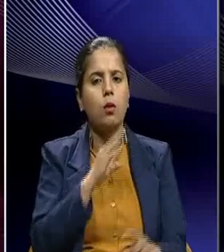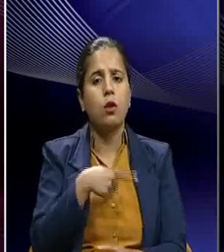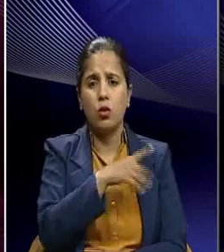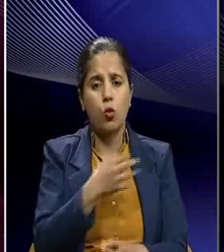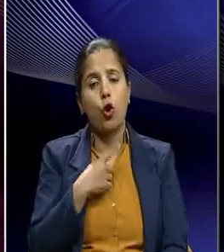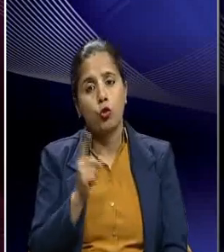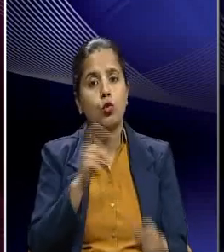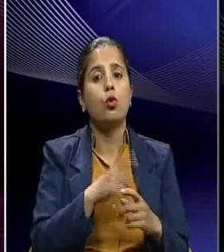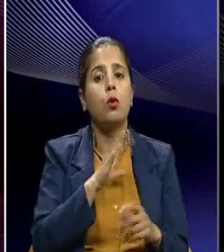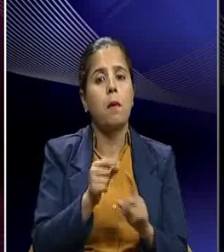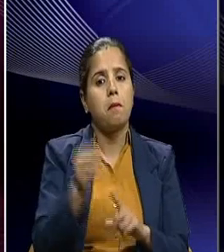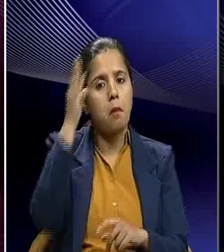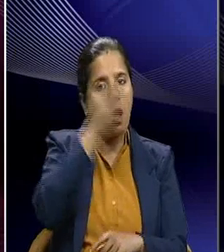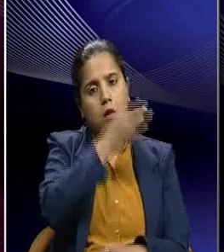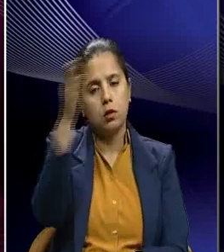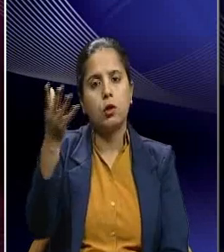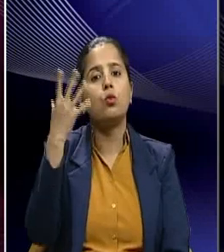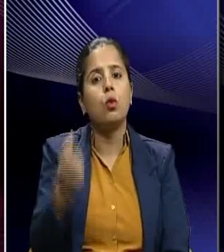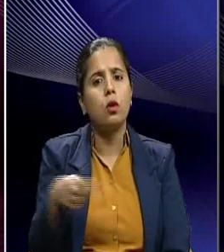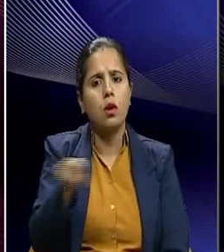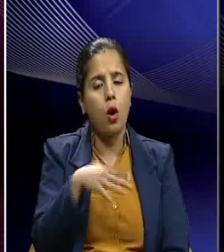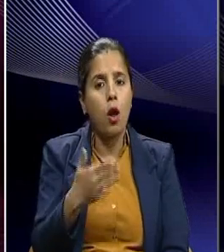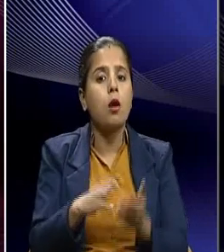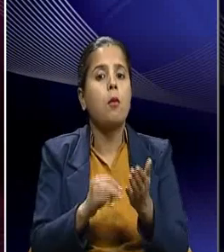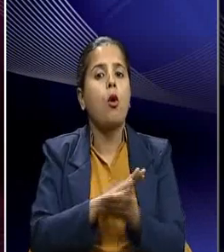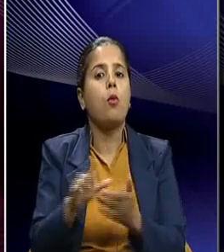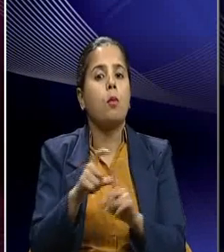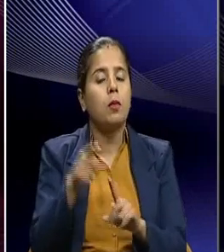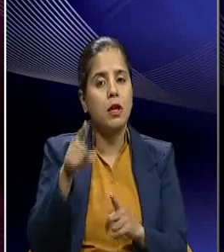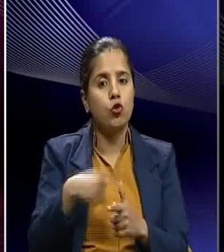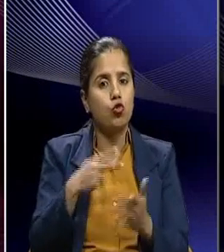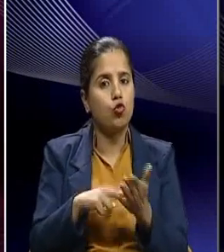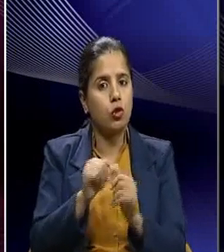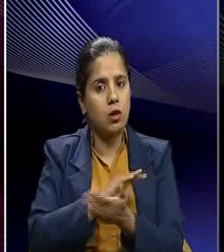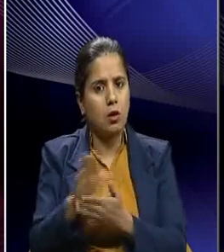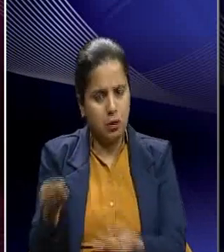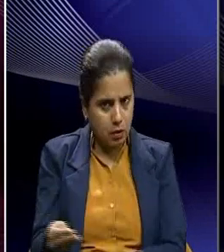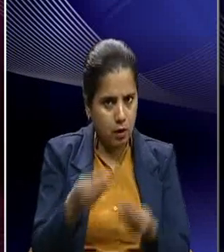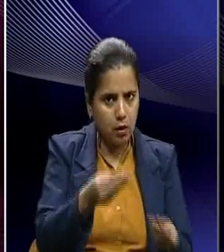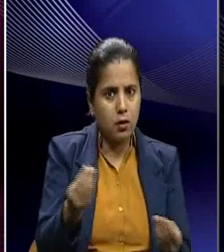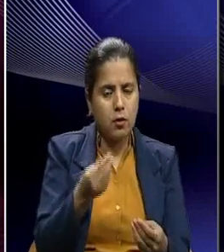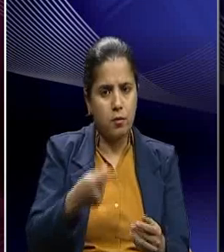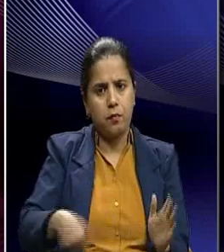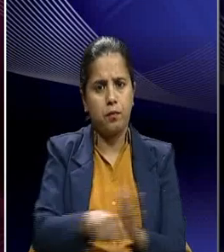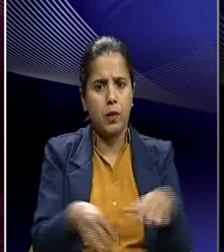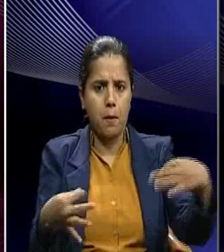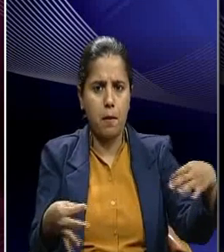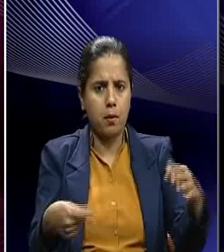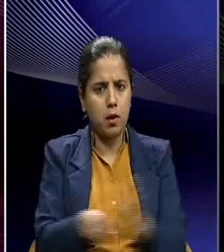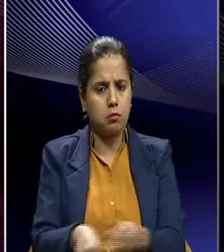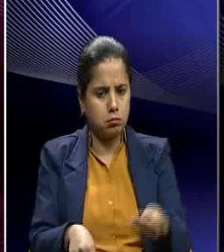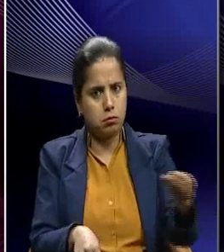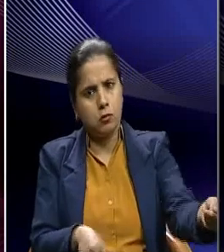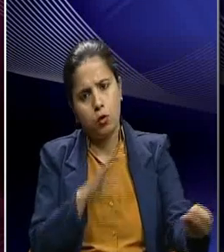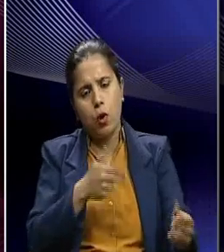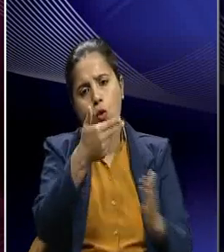to join Pakistan and how Muhammad Ali Jinnah had given him some kind of a signed blank sheet of paper to